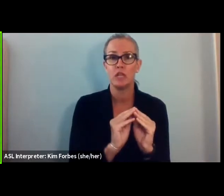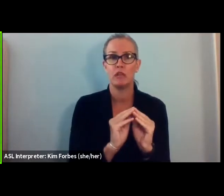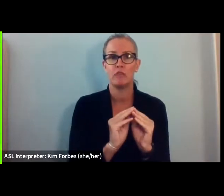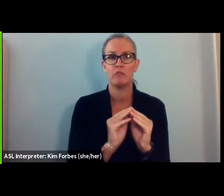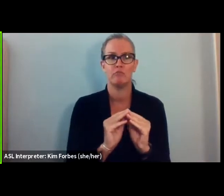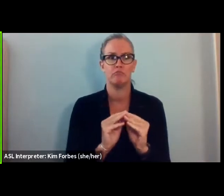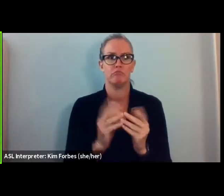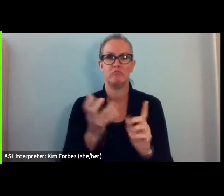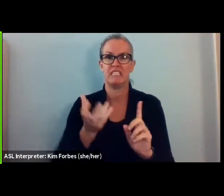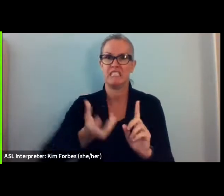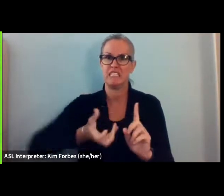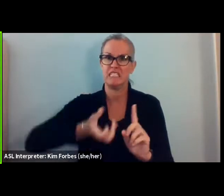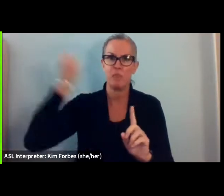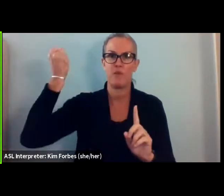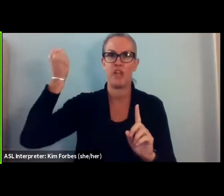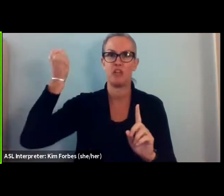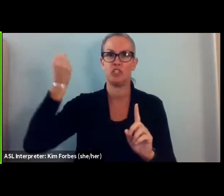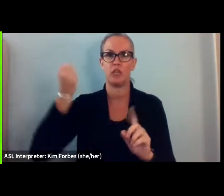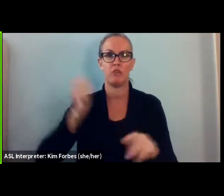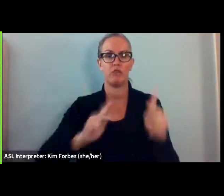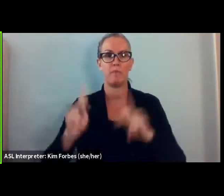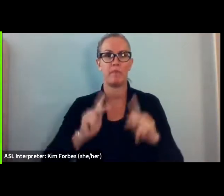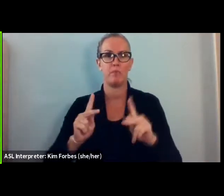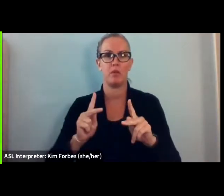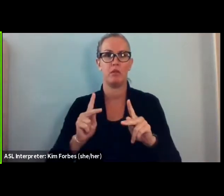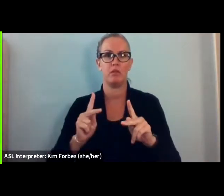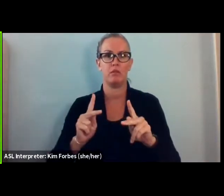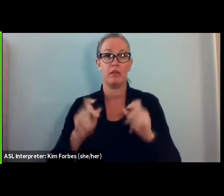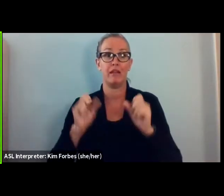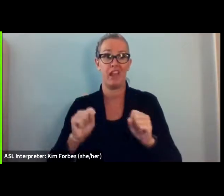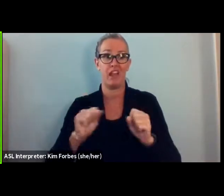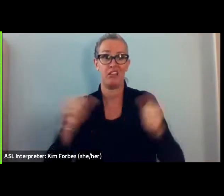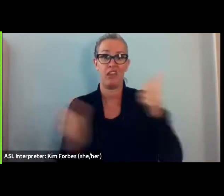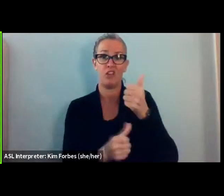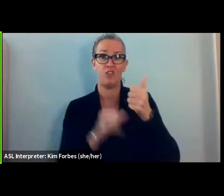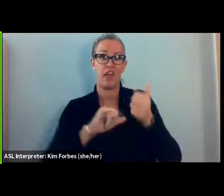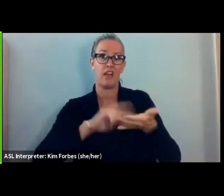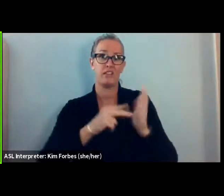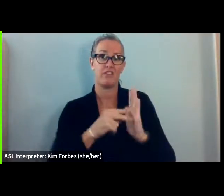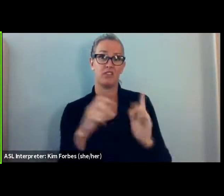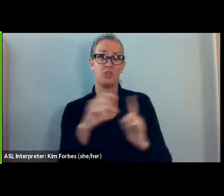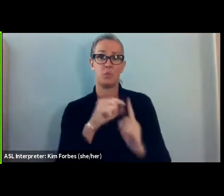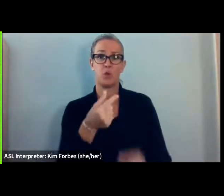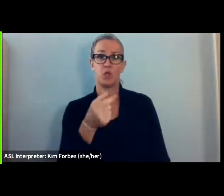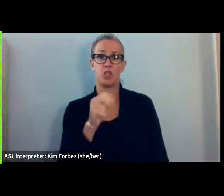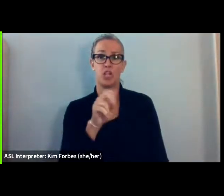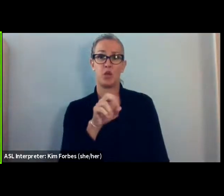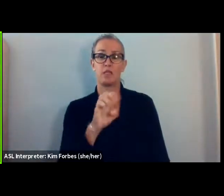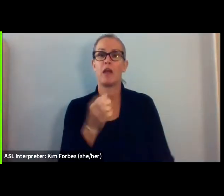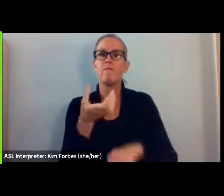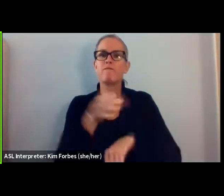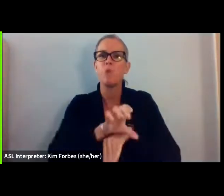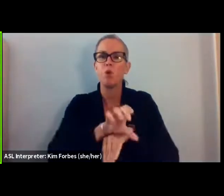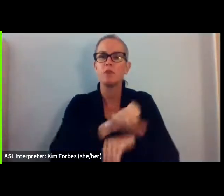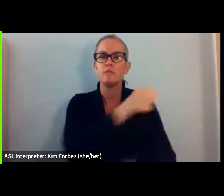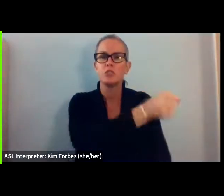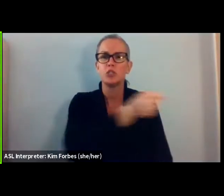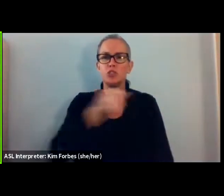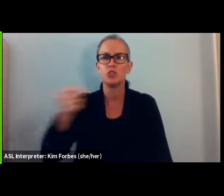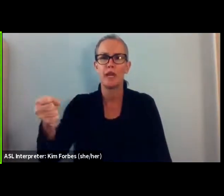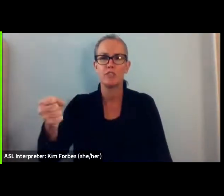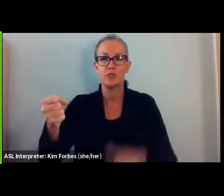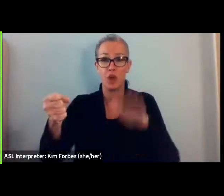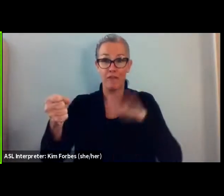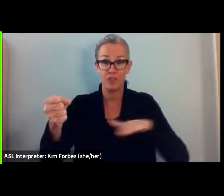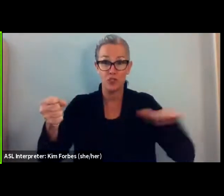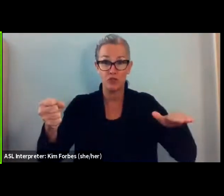that are so stark that, that they can fall under the definition of genocide, as well as forced transfer of children from one population